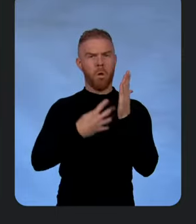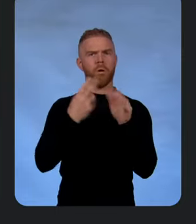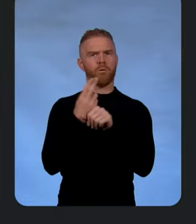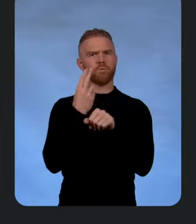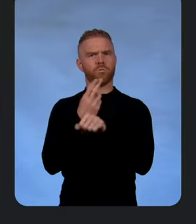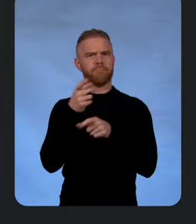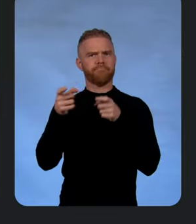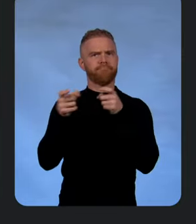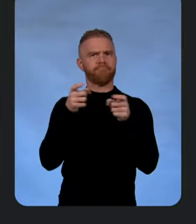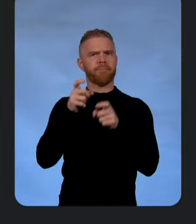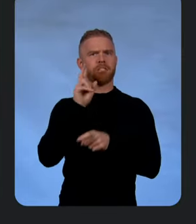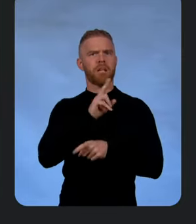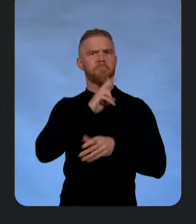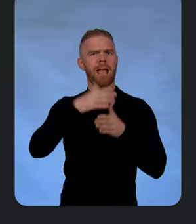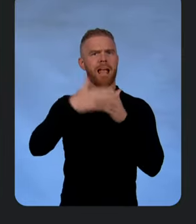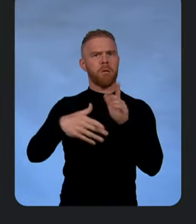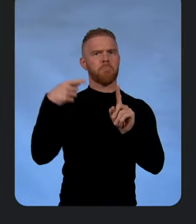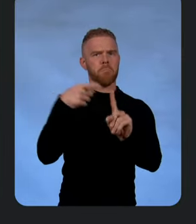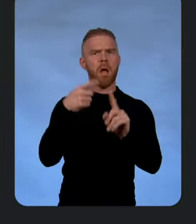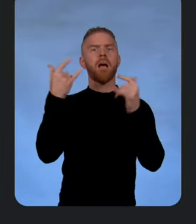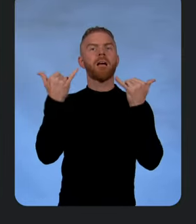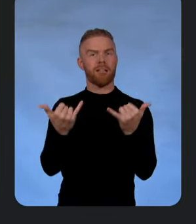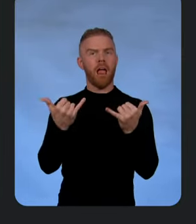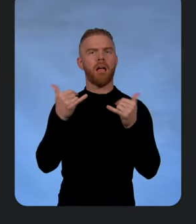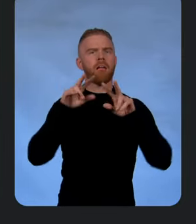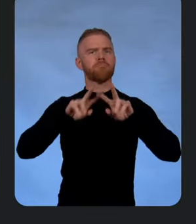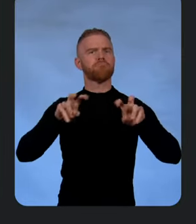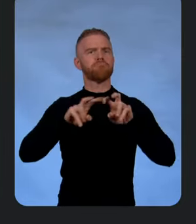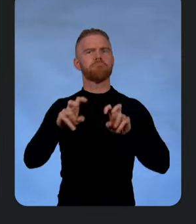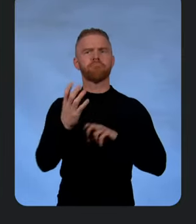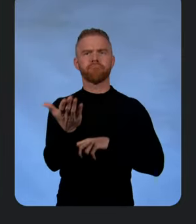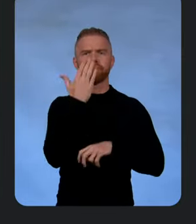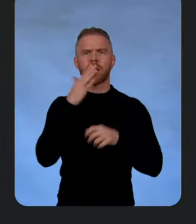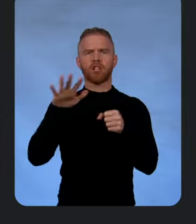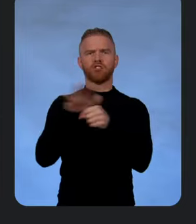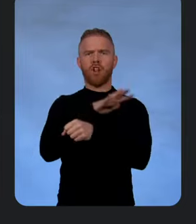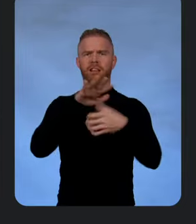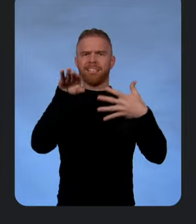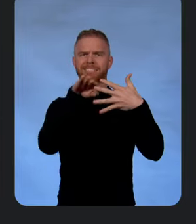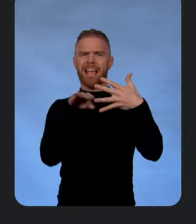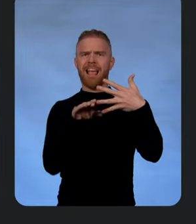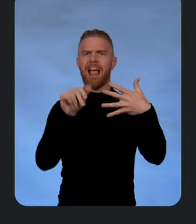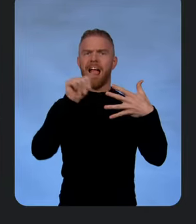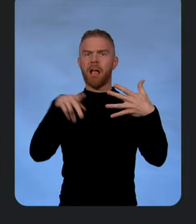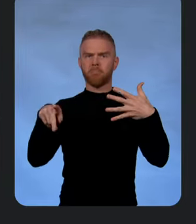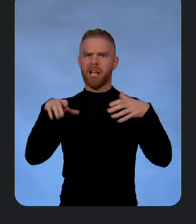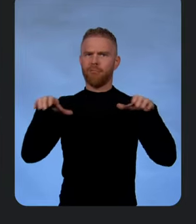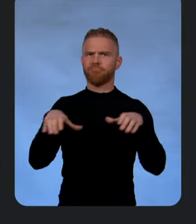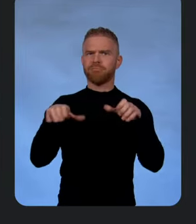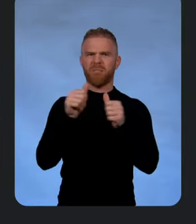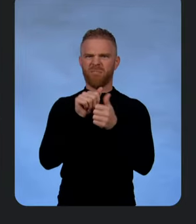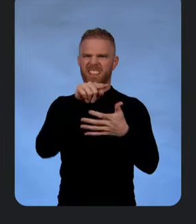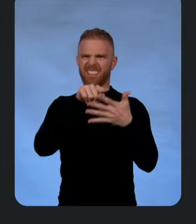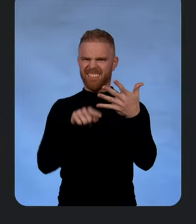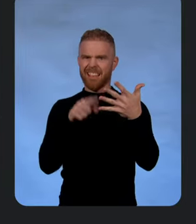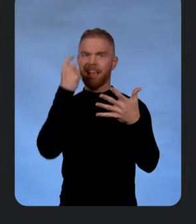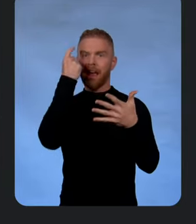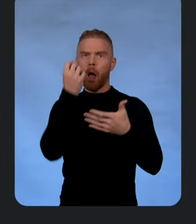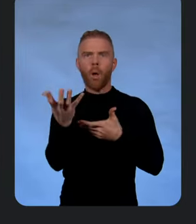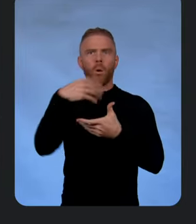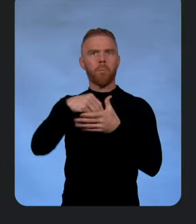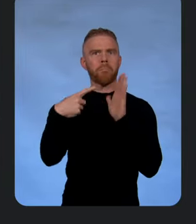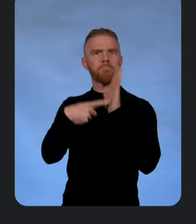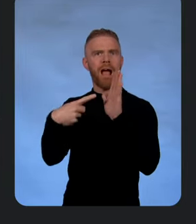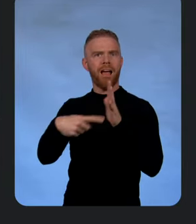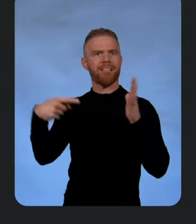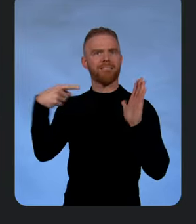now we want to look at a different full stack application in action with all those different pieces, including the model itself. Can we break it apart and then talk about all